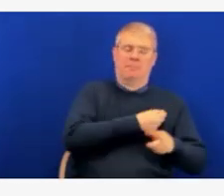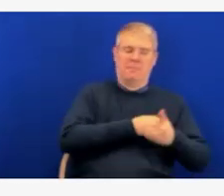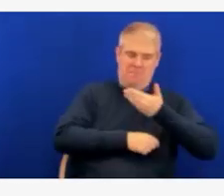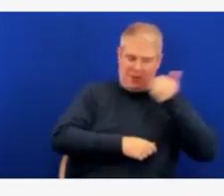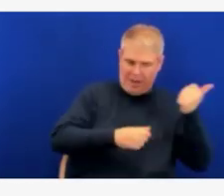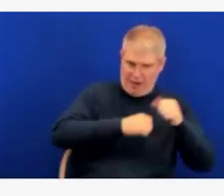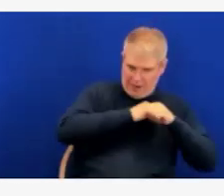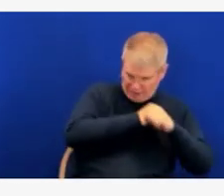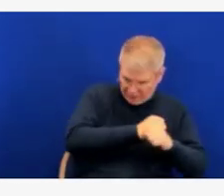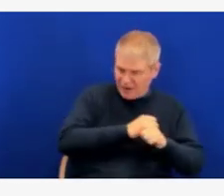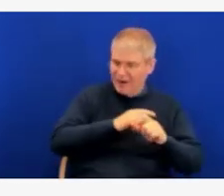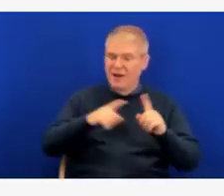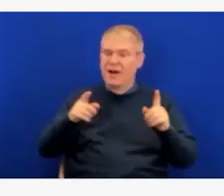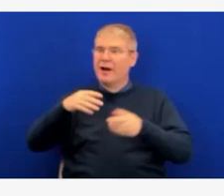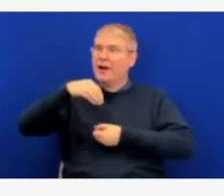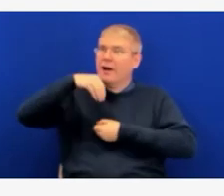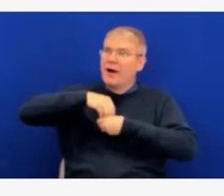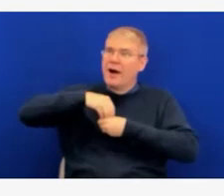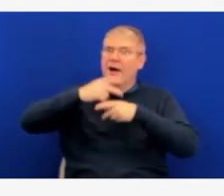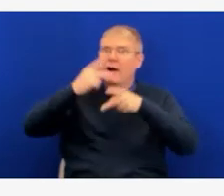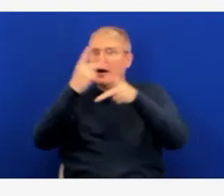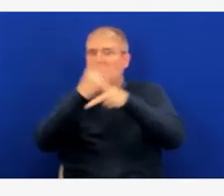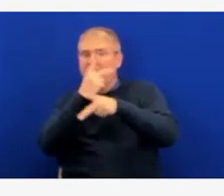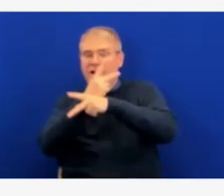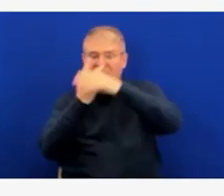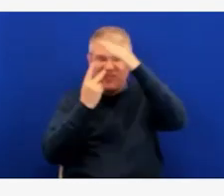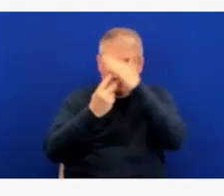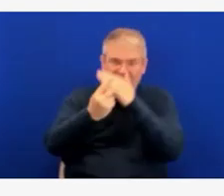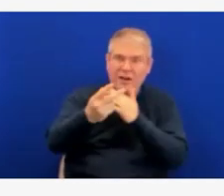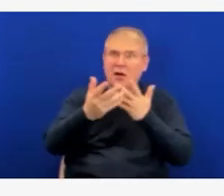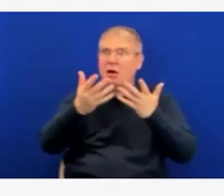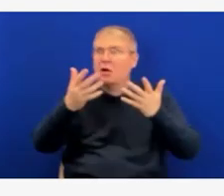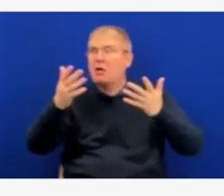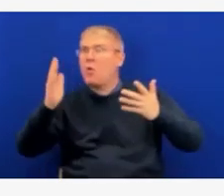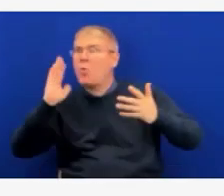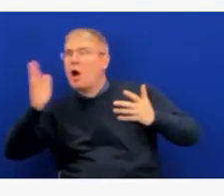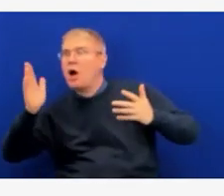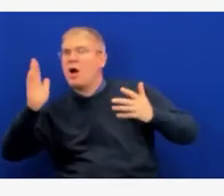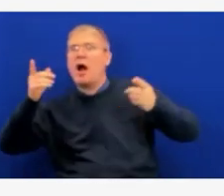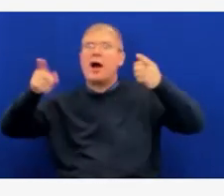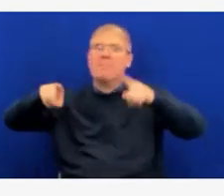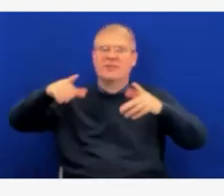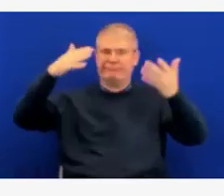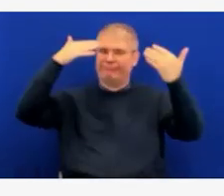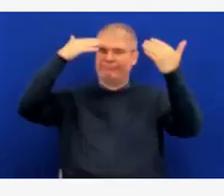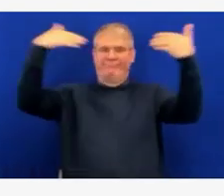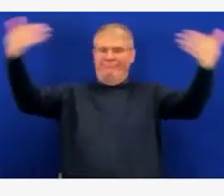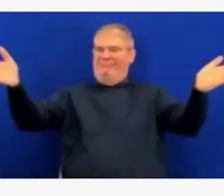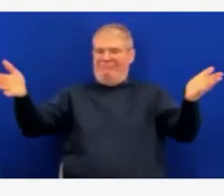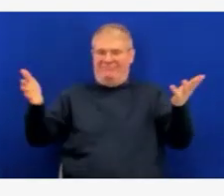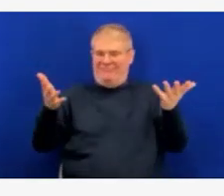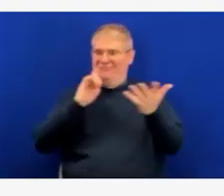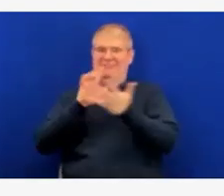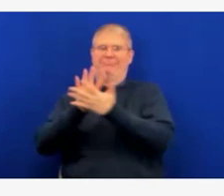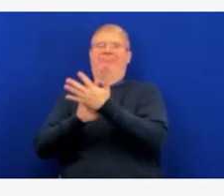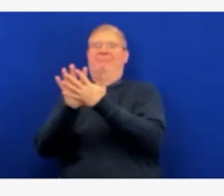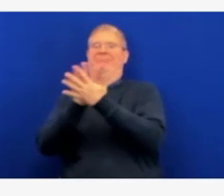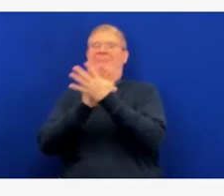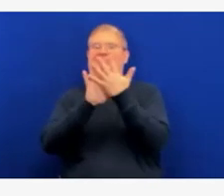of is you don't want to get there. You know, once you've been infected and you think you've crossed that bridge,